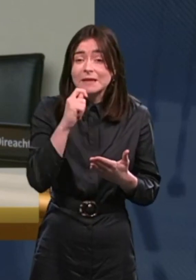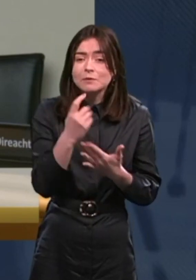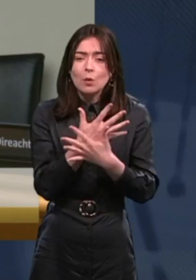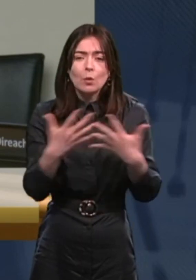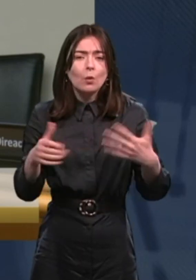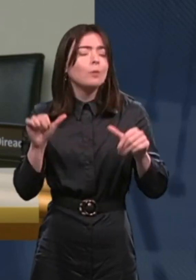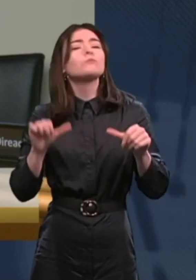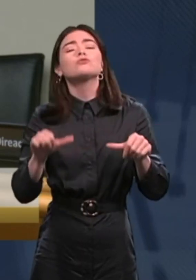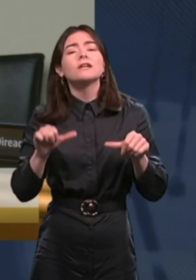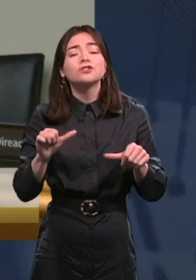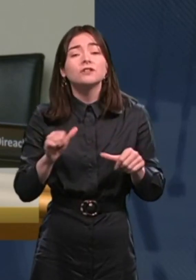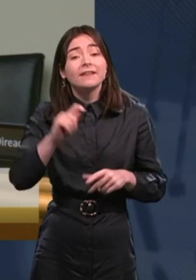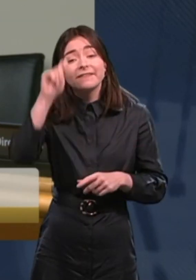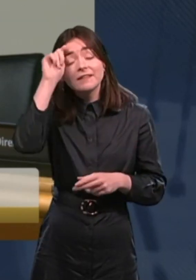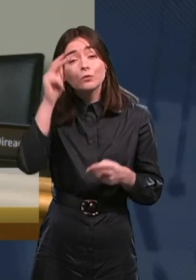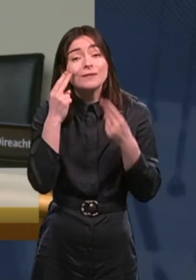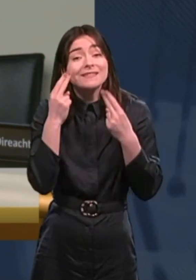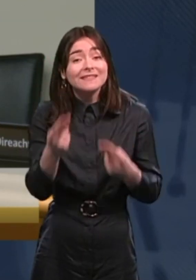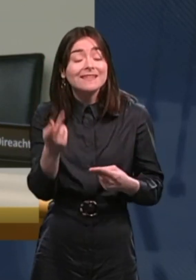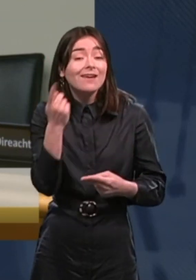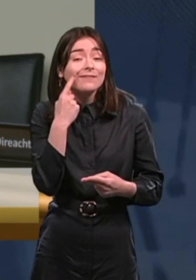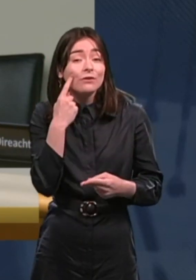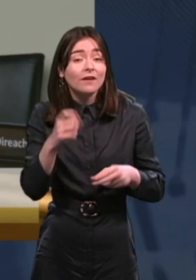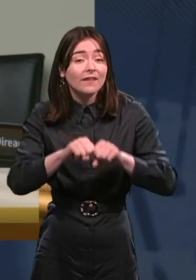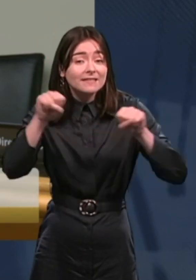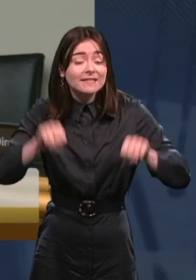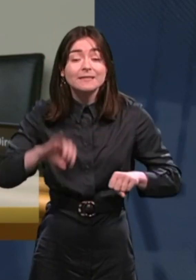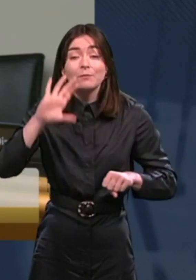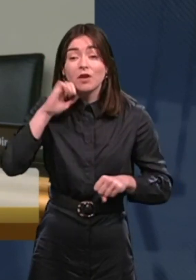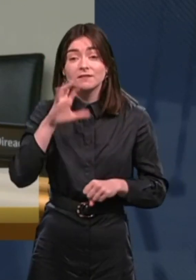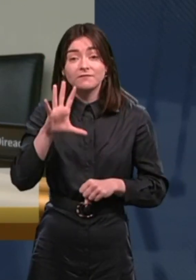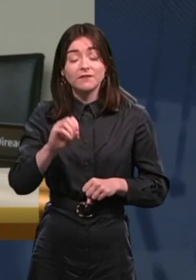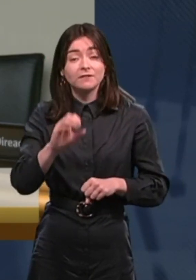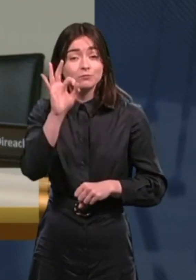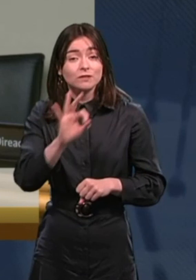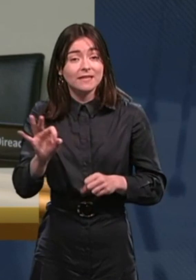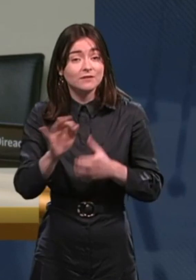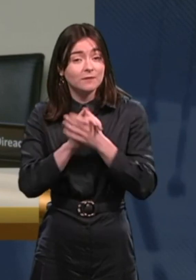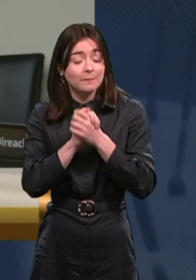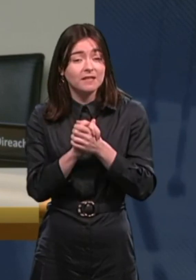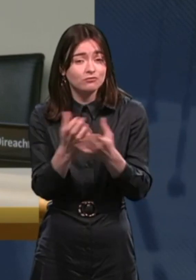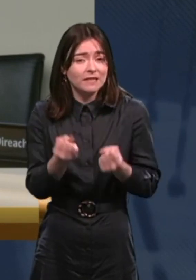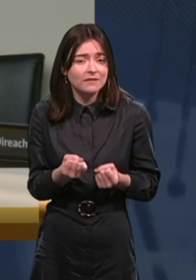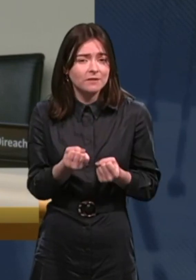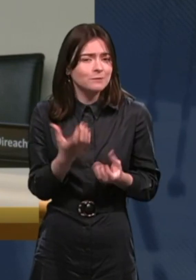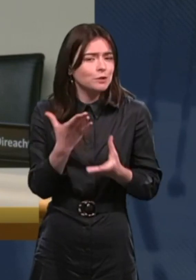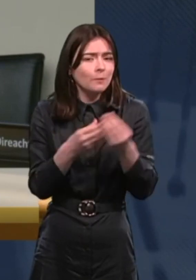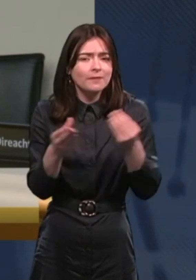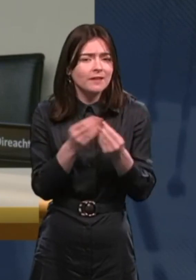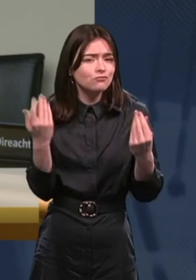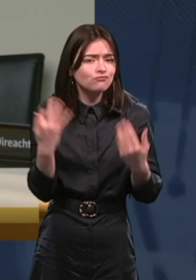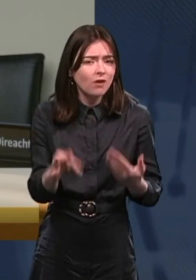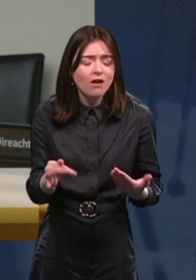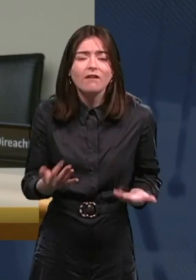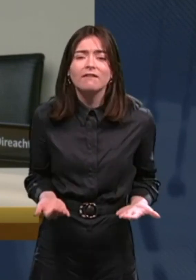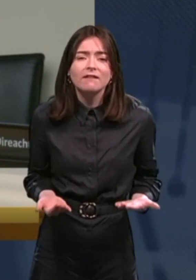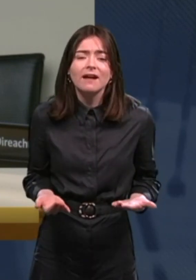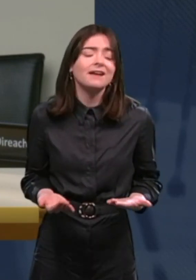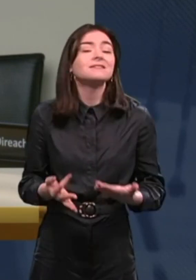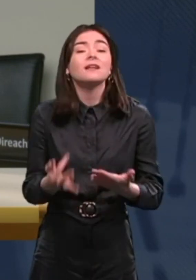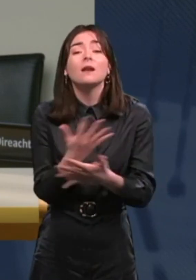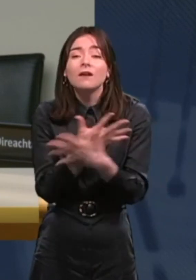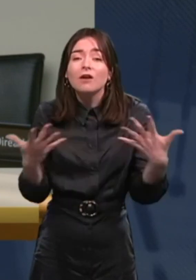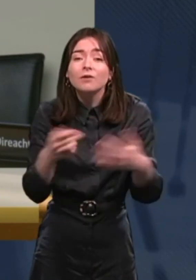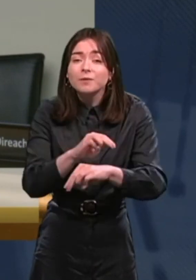And I think that we need to look at that system because if 50% of the appeals are getting them, something's not right. And in addition to that, a lot of people who are appealing